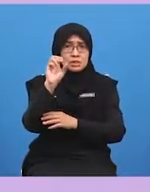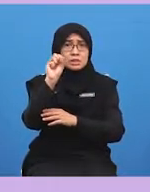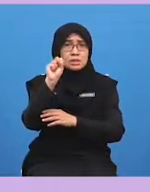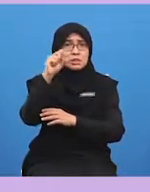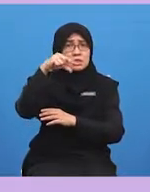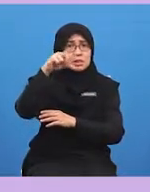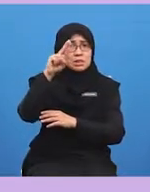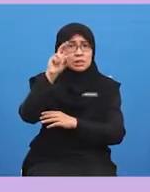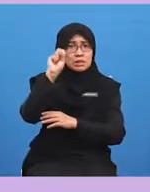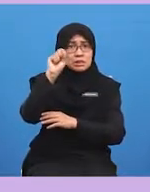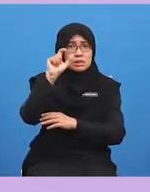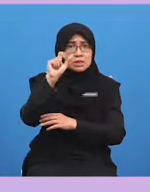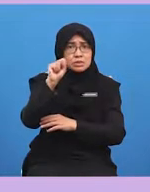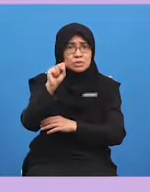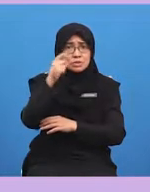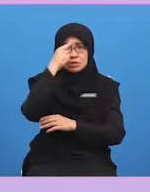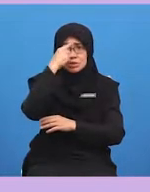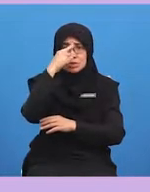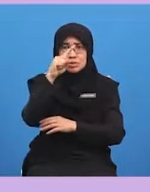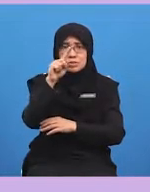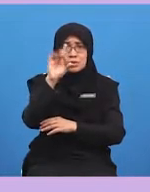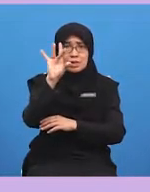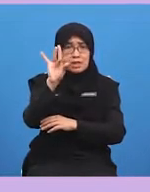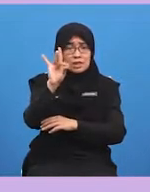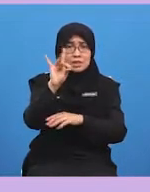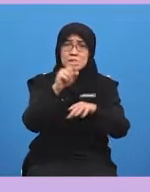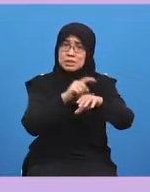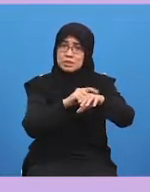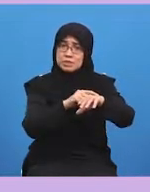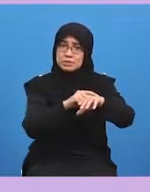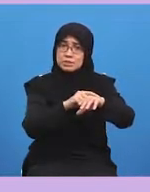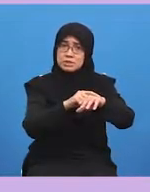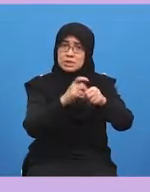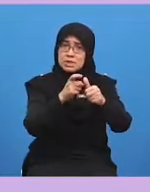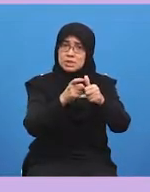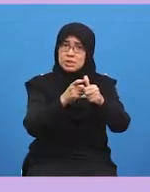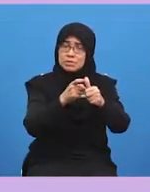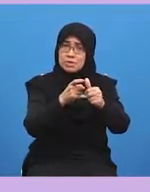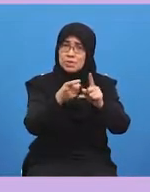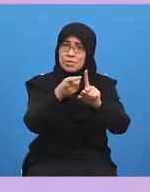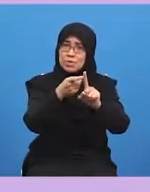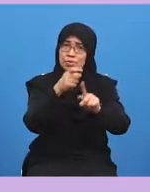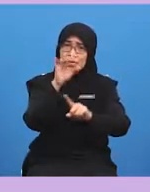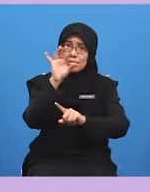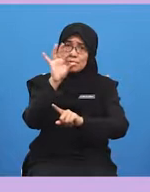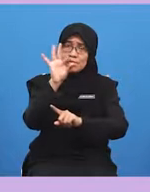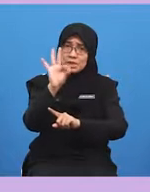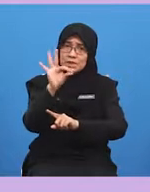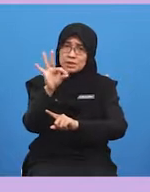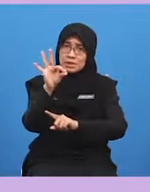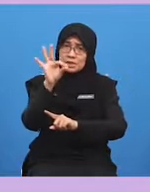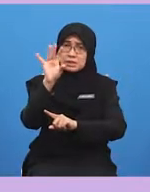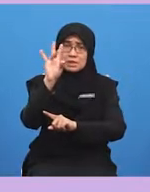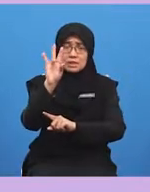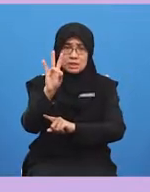from 1998 to 2011. she has also been the